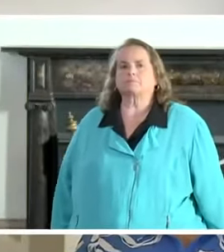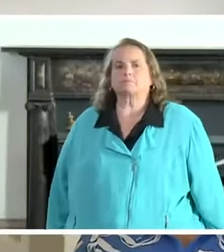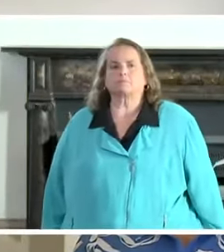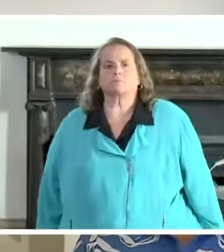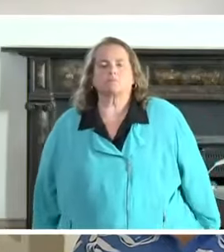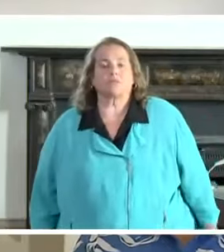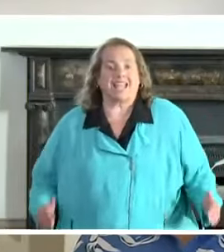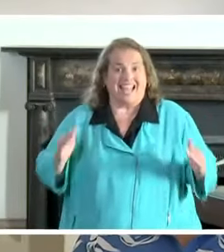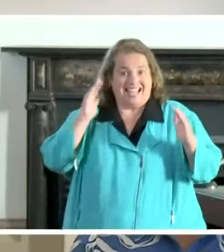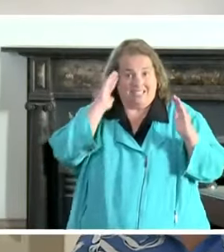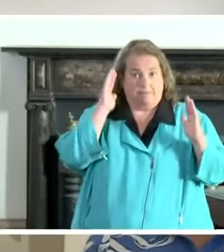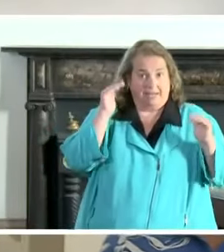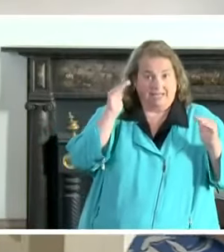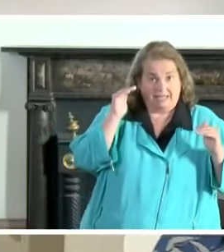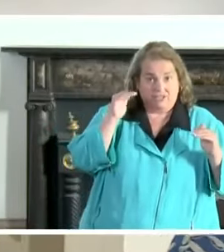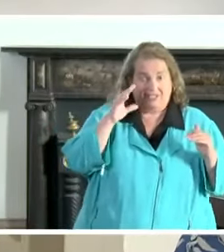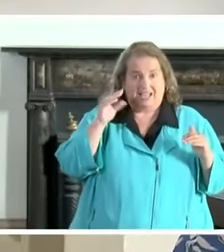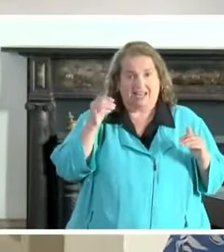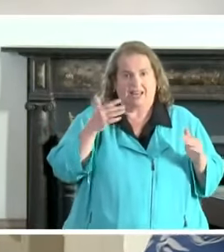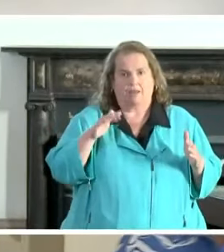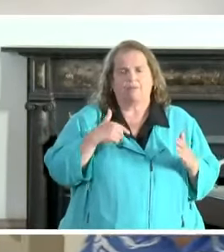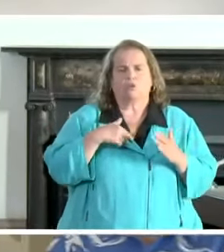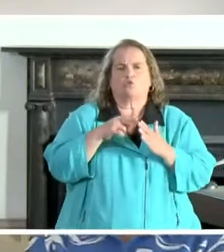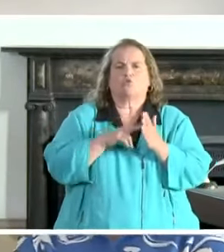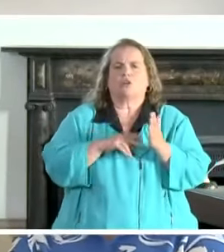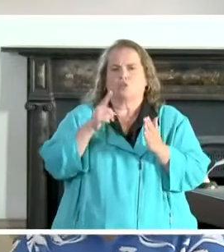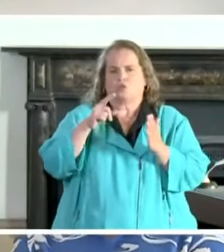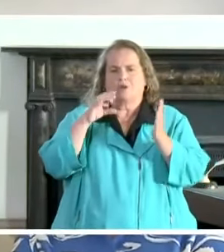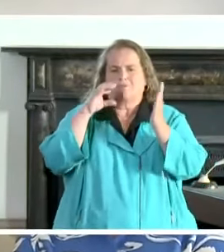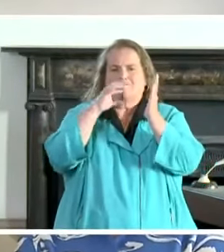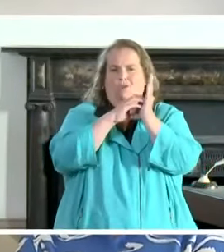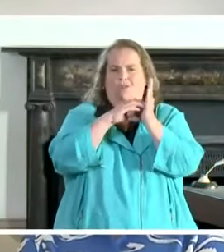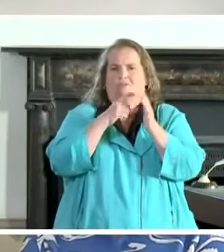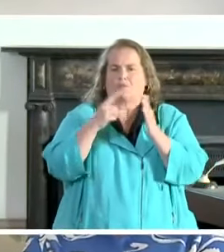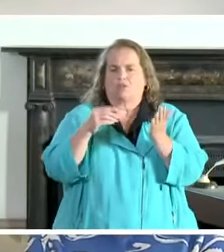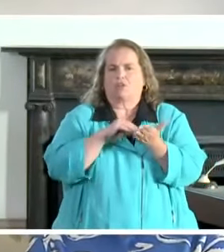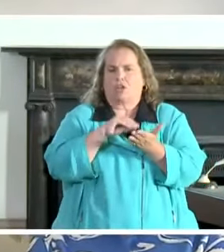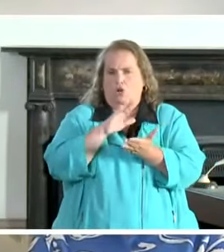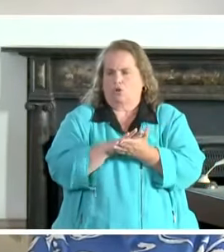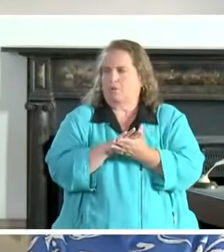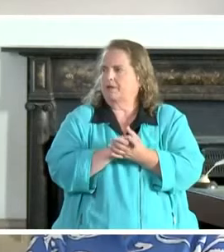The expectations, and let me just read you a paragraph from the document.